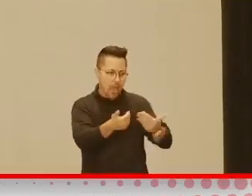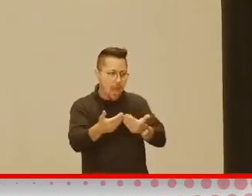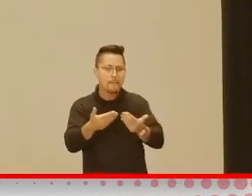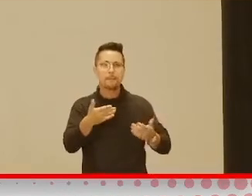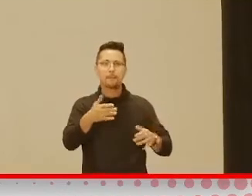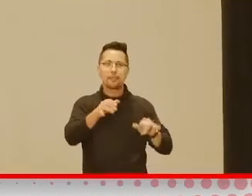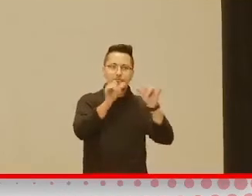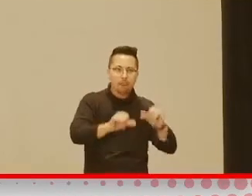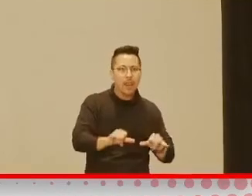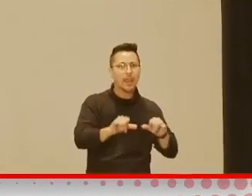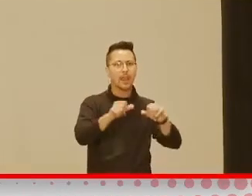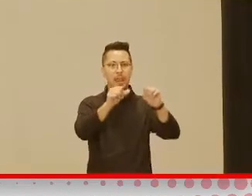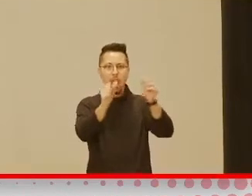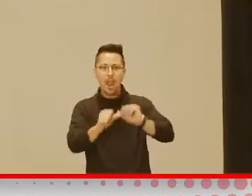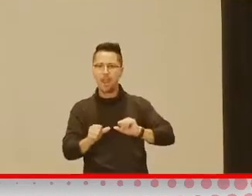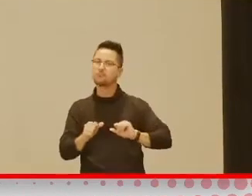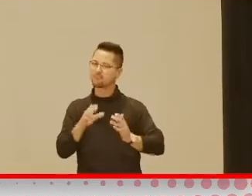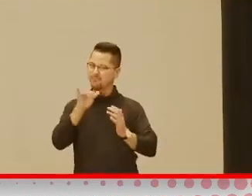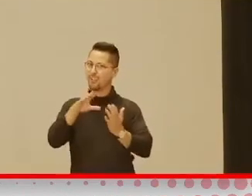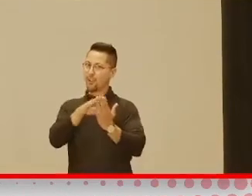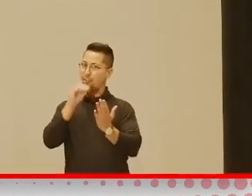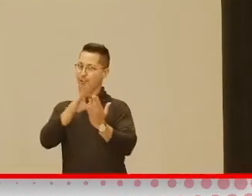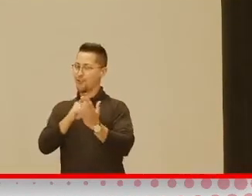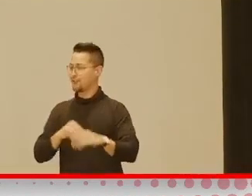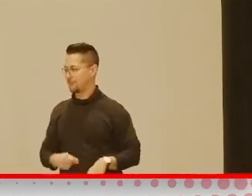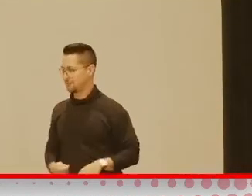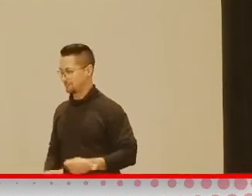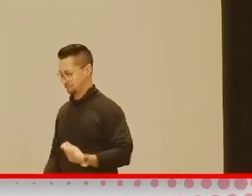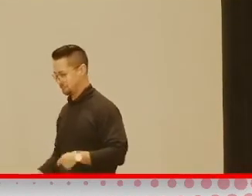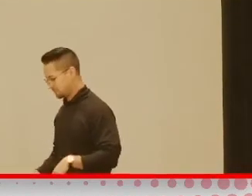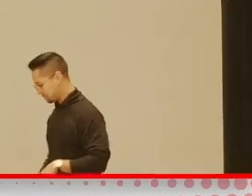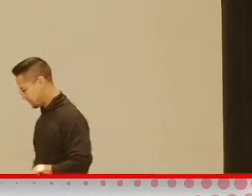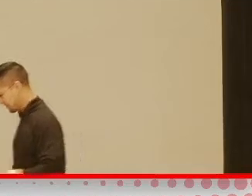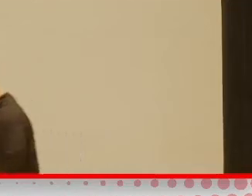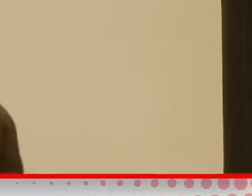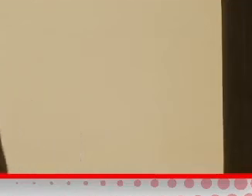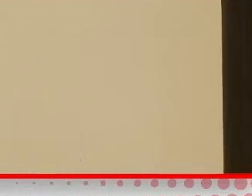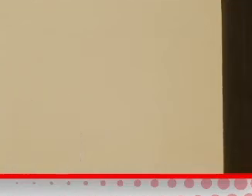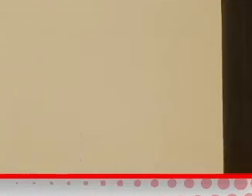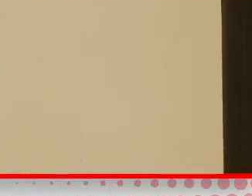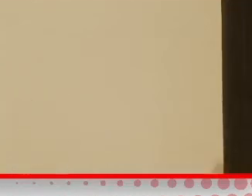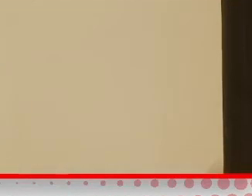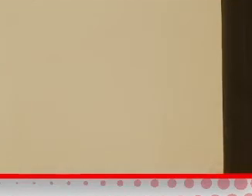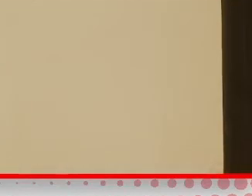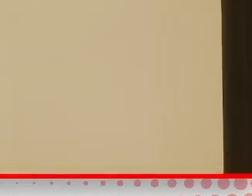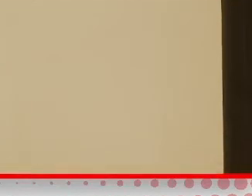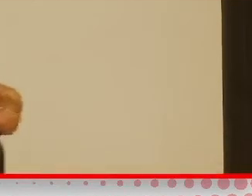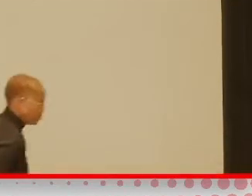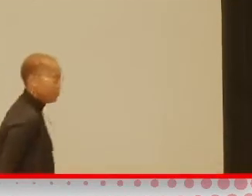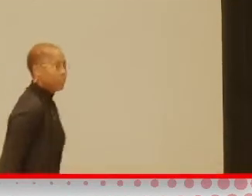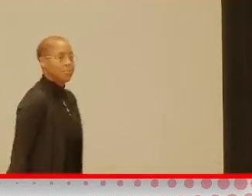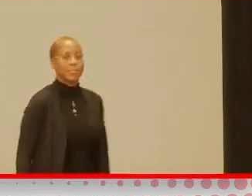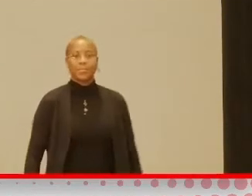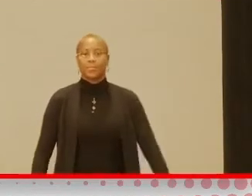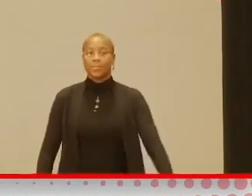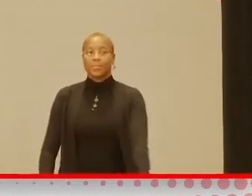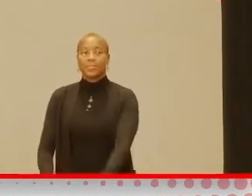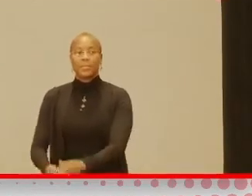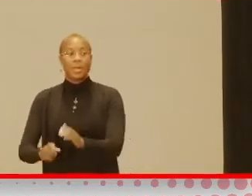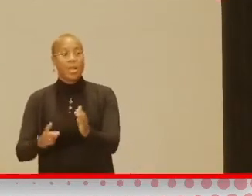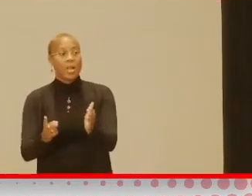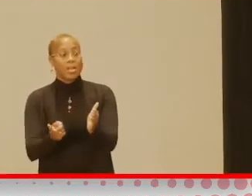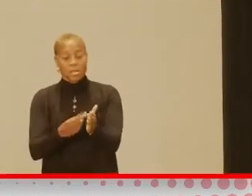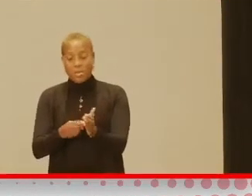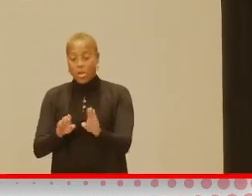learning those things. Sometimes children that have fine motor delays have challenges